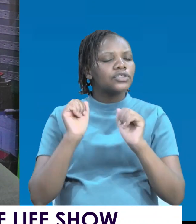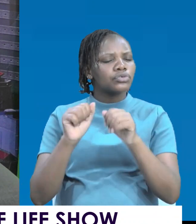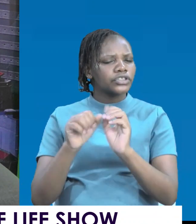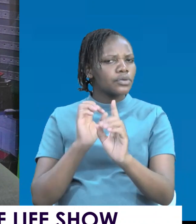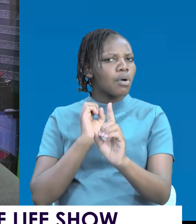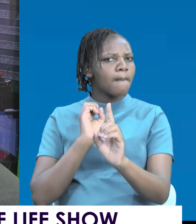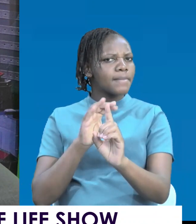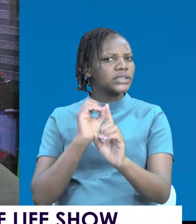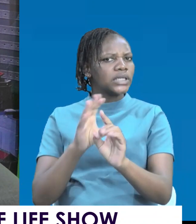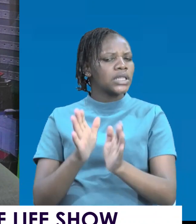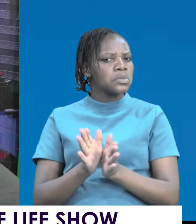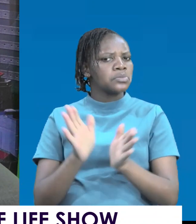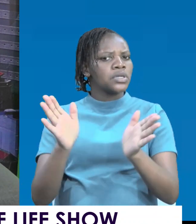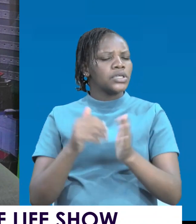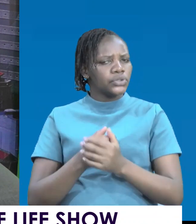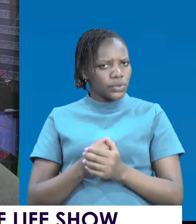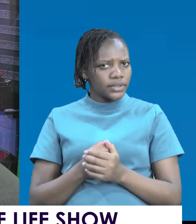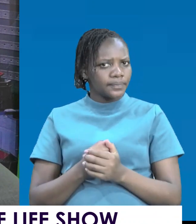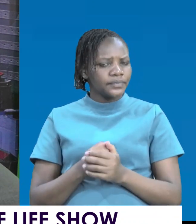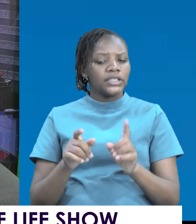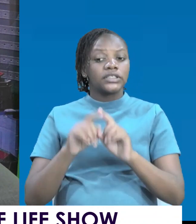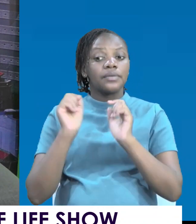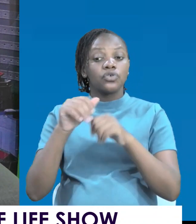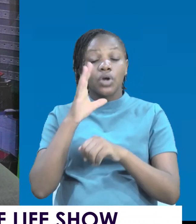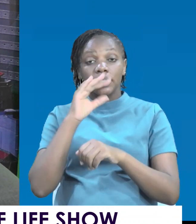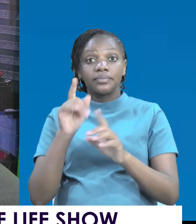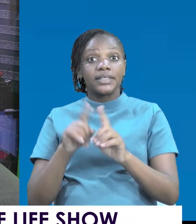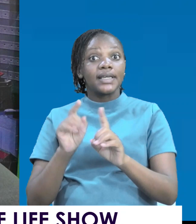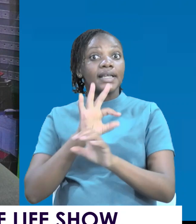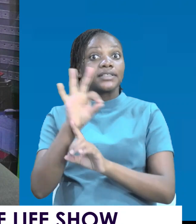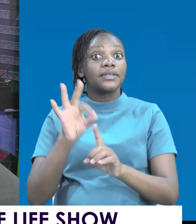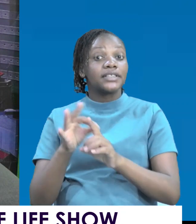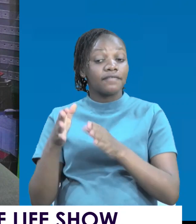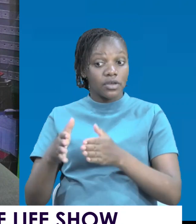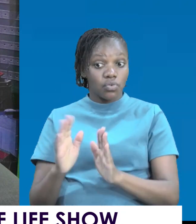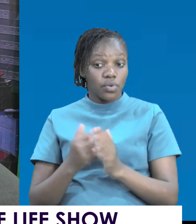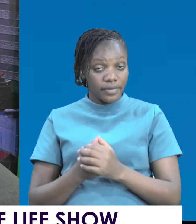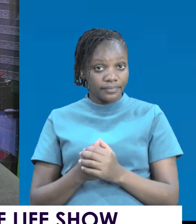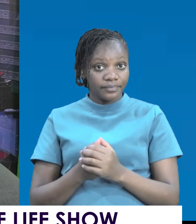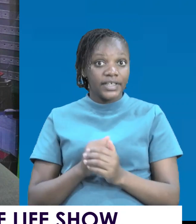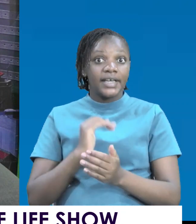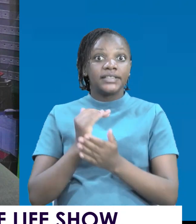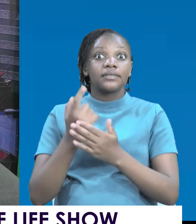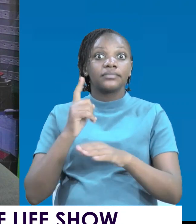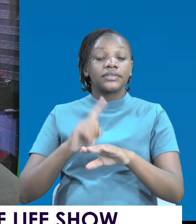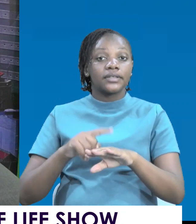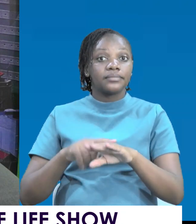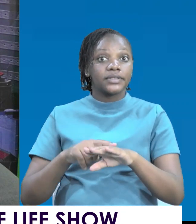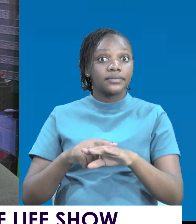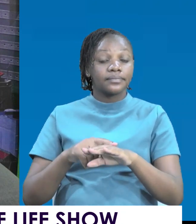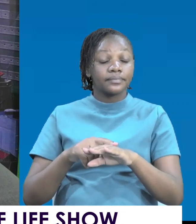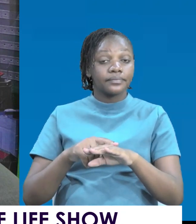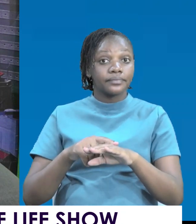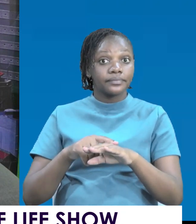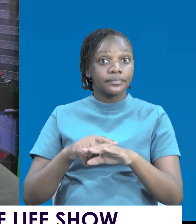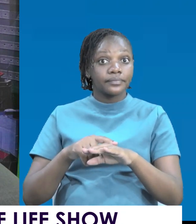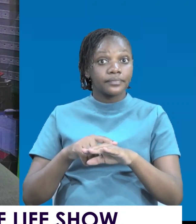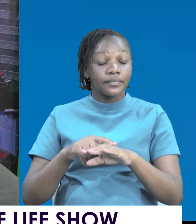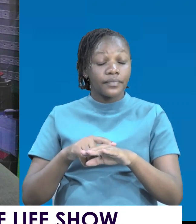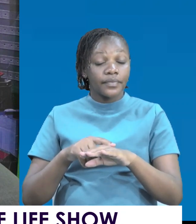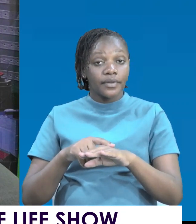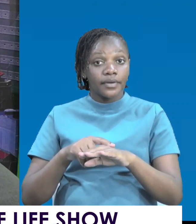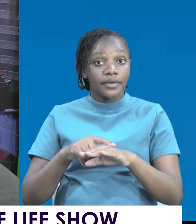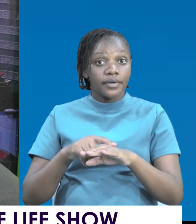population to speak in a certain direction. Arrogance from leadership breeds arrogance from the